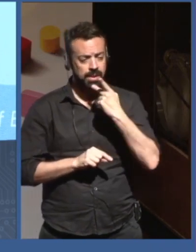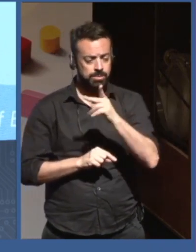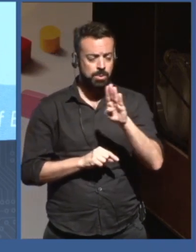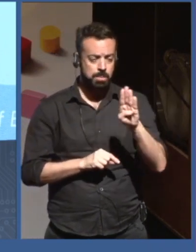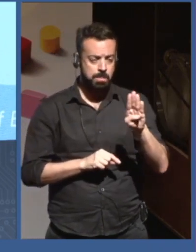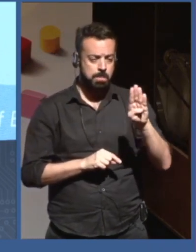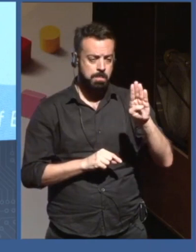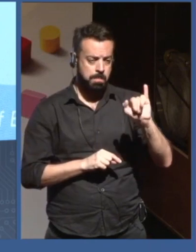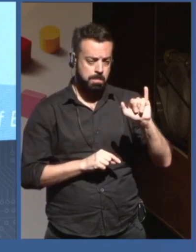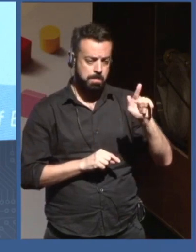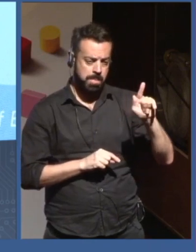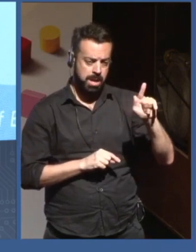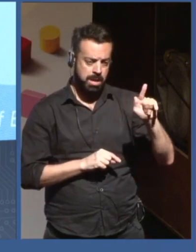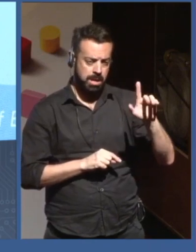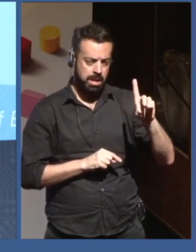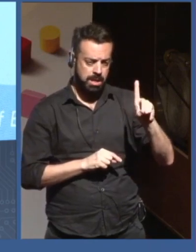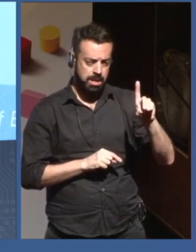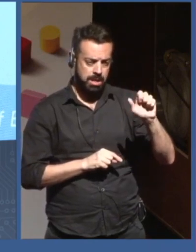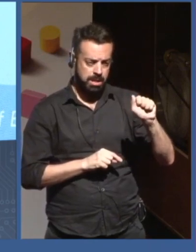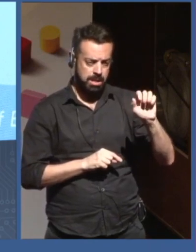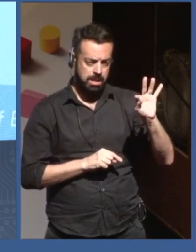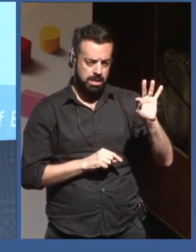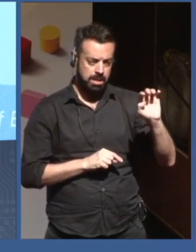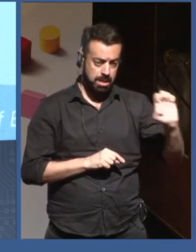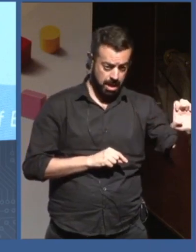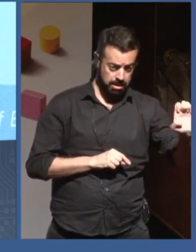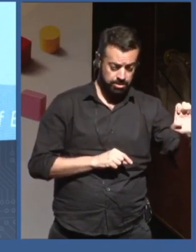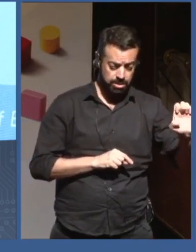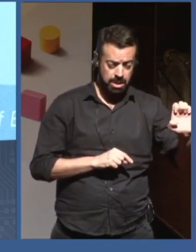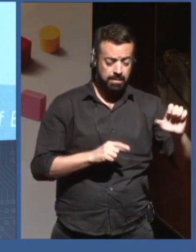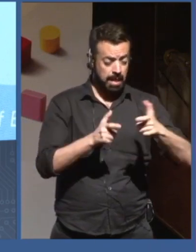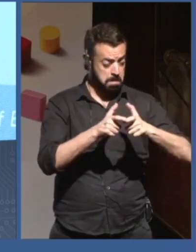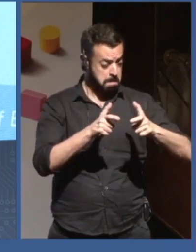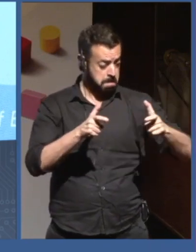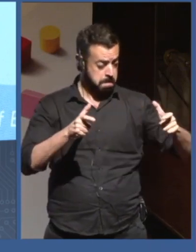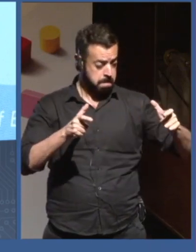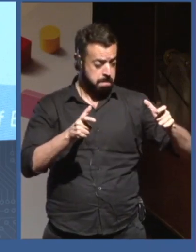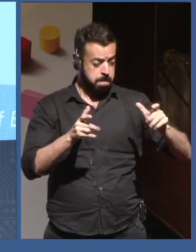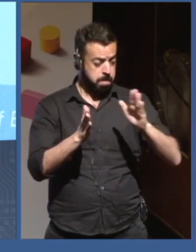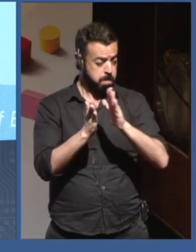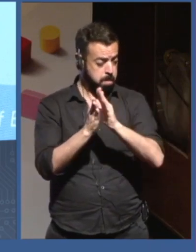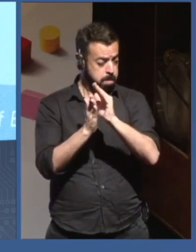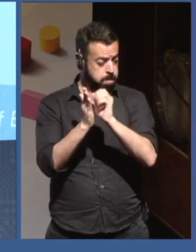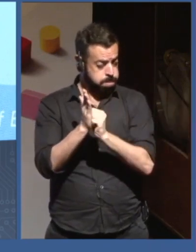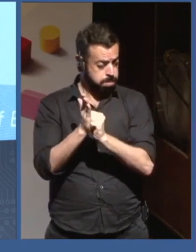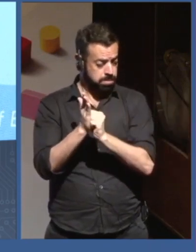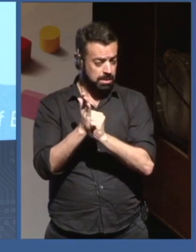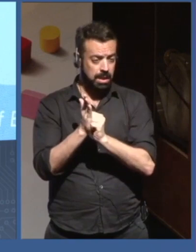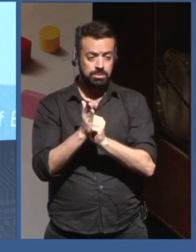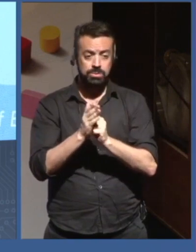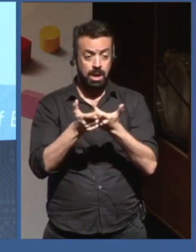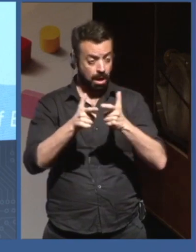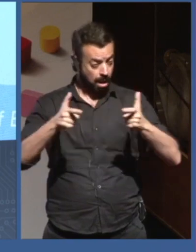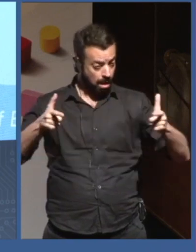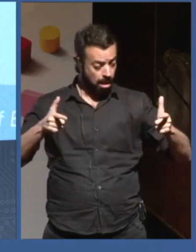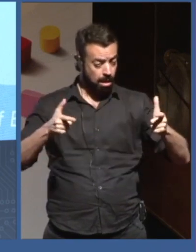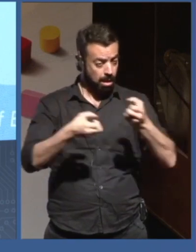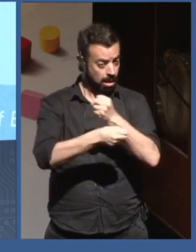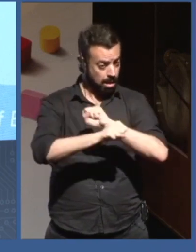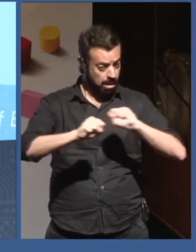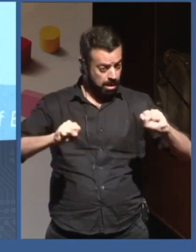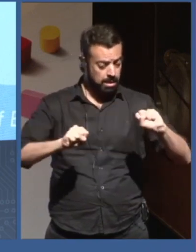data sets. So I take this more systemic perspective on AI, which is to say